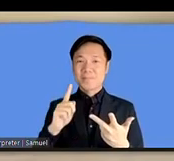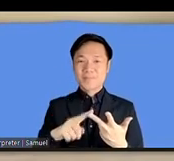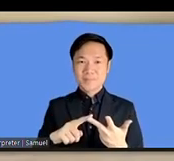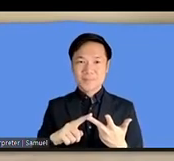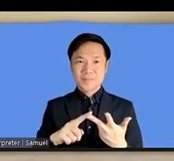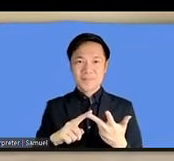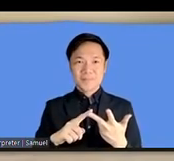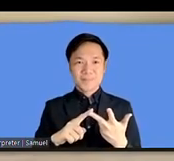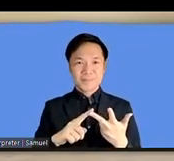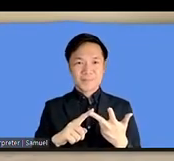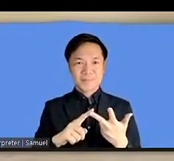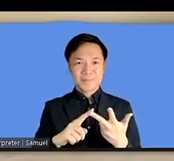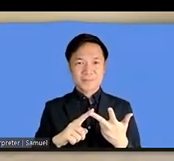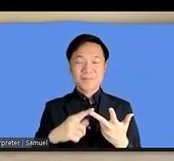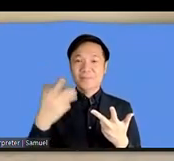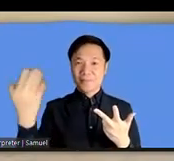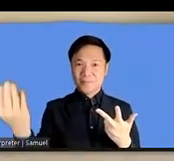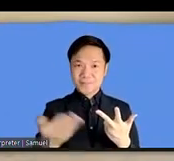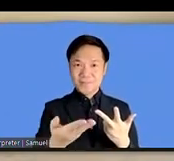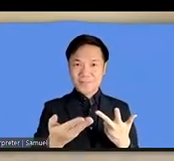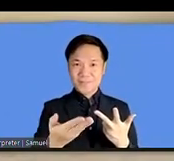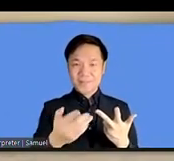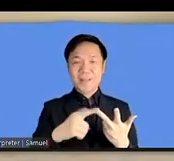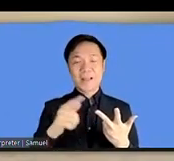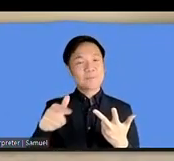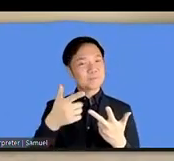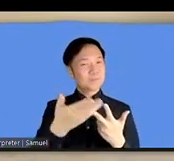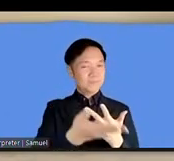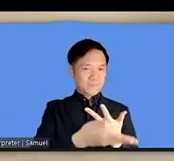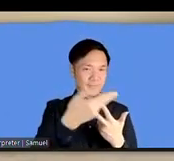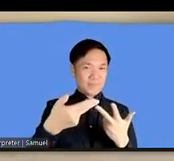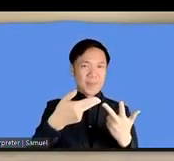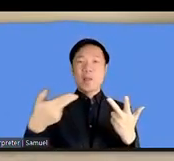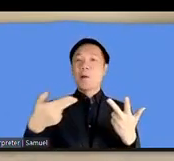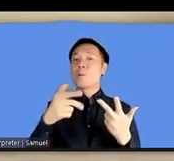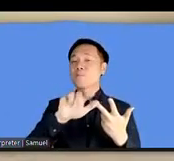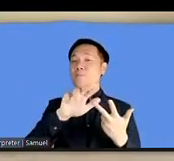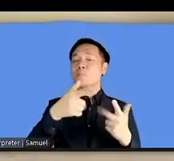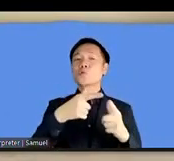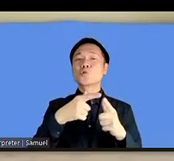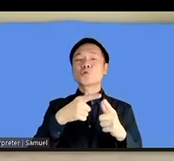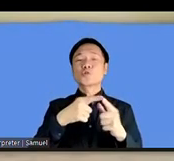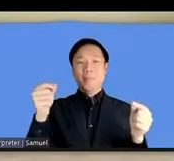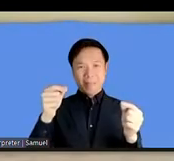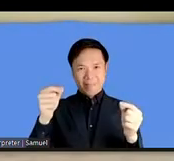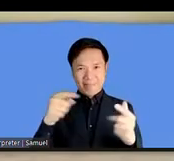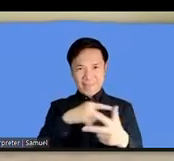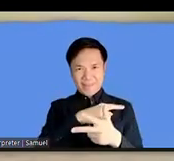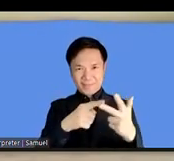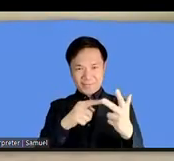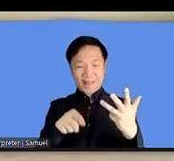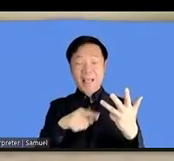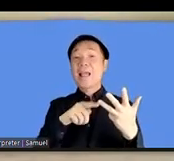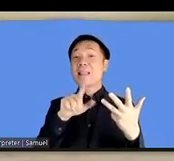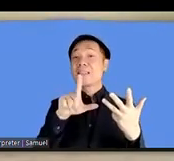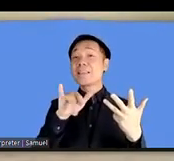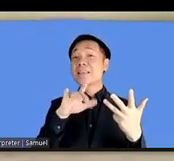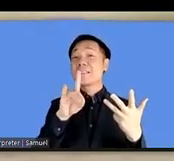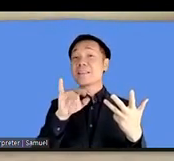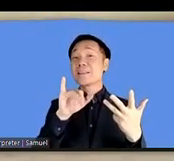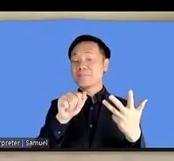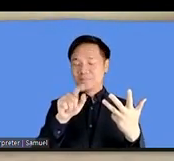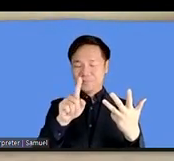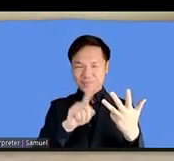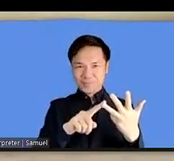Inouye from Japan as well as Lydia Best representing the